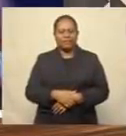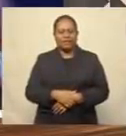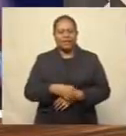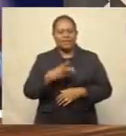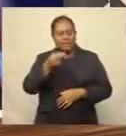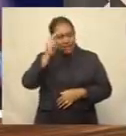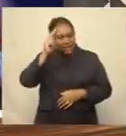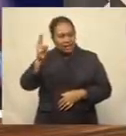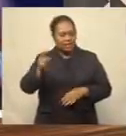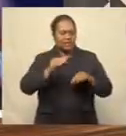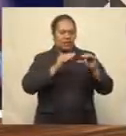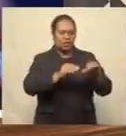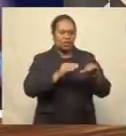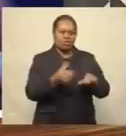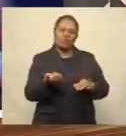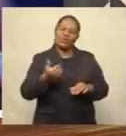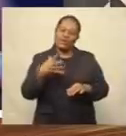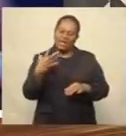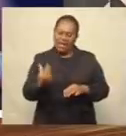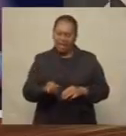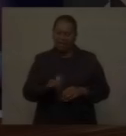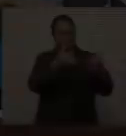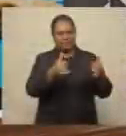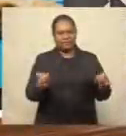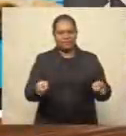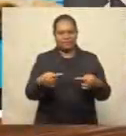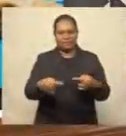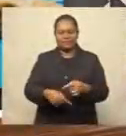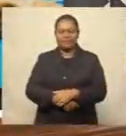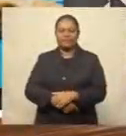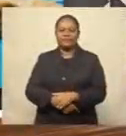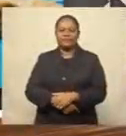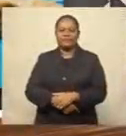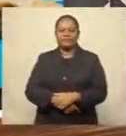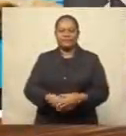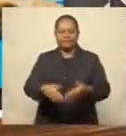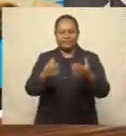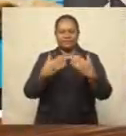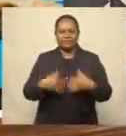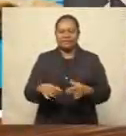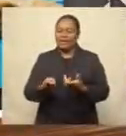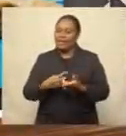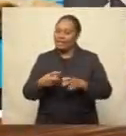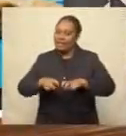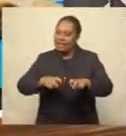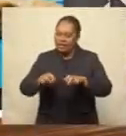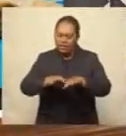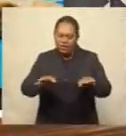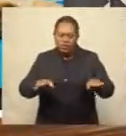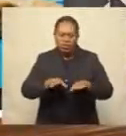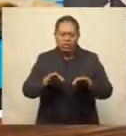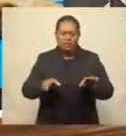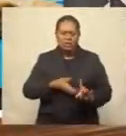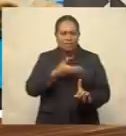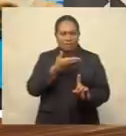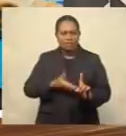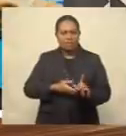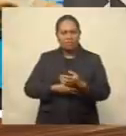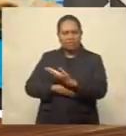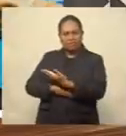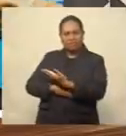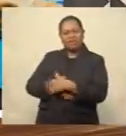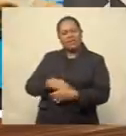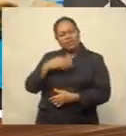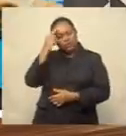the national coach already has some players on his radar. Like many athletes, swimmer Taichi Wakasama dreams of